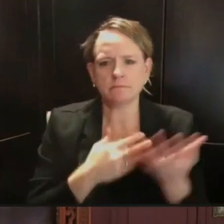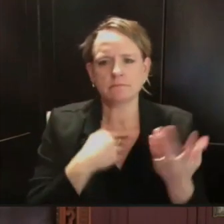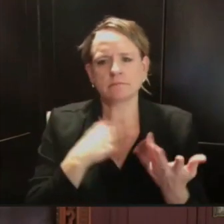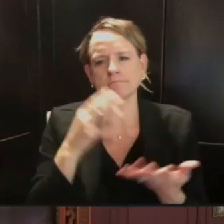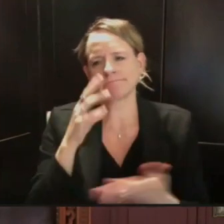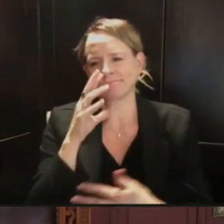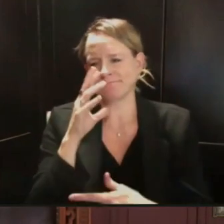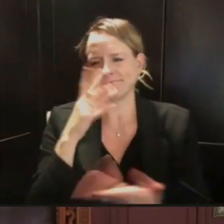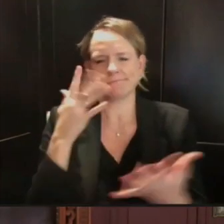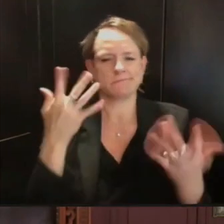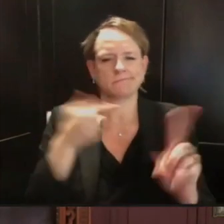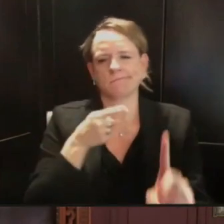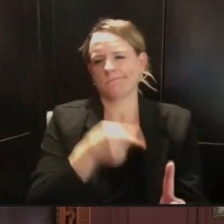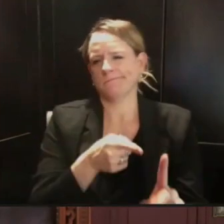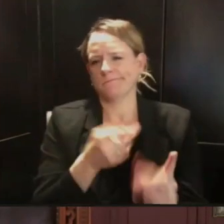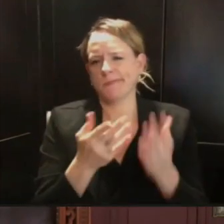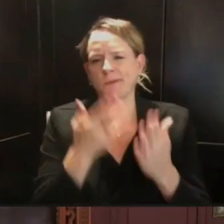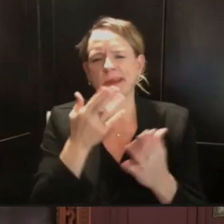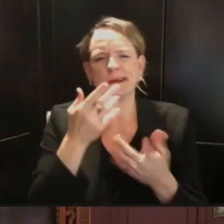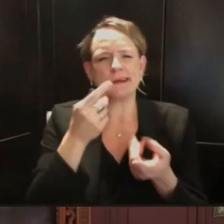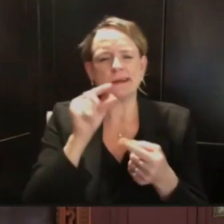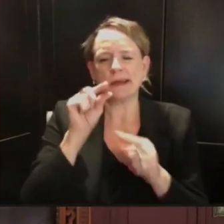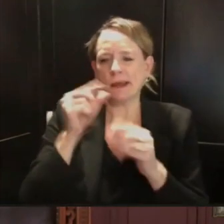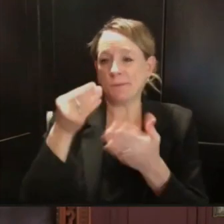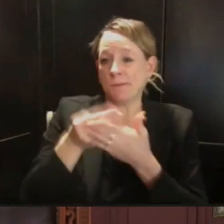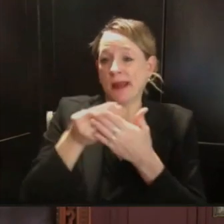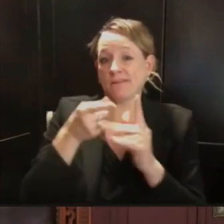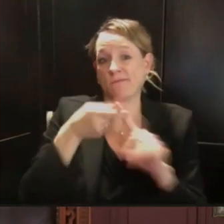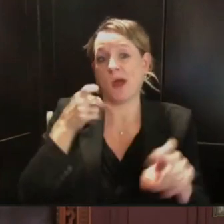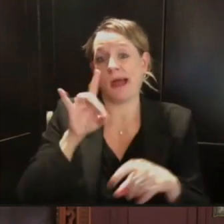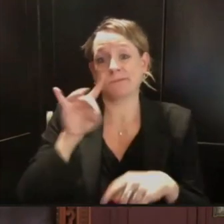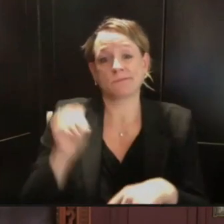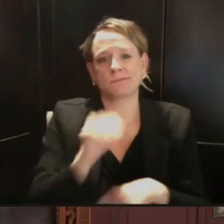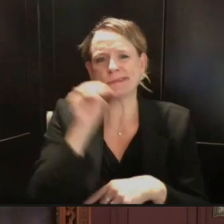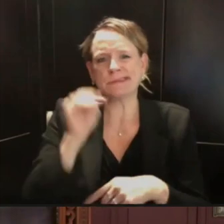percentage of students that the universities have.